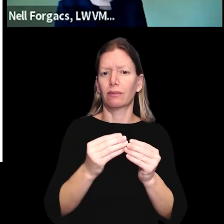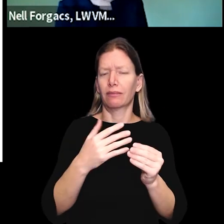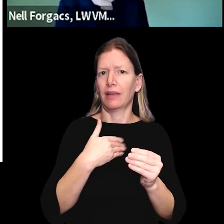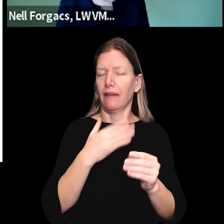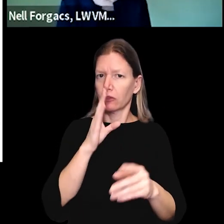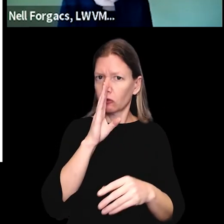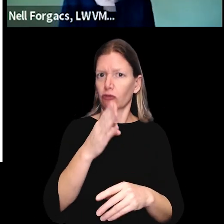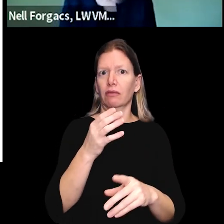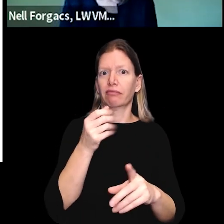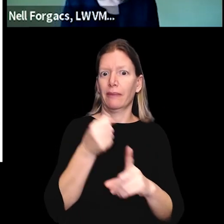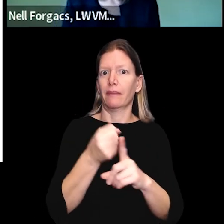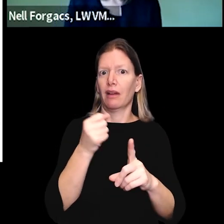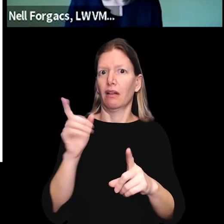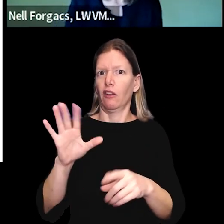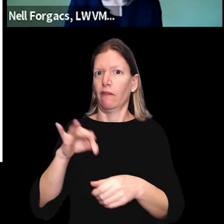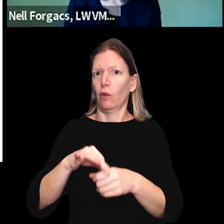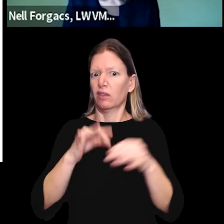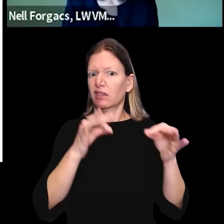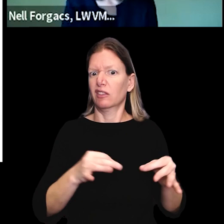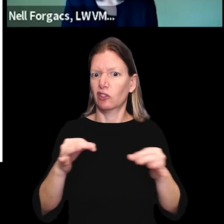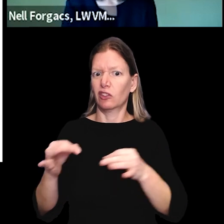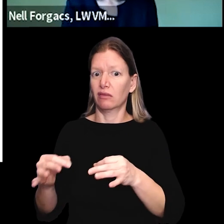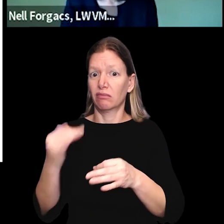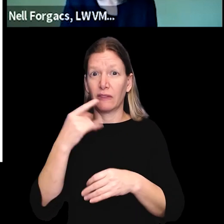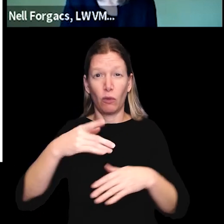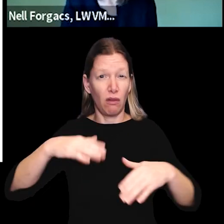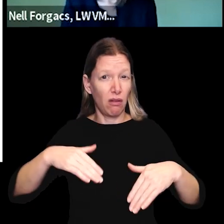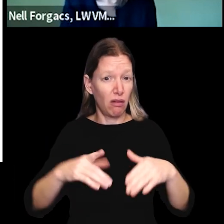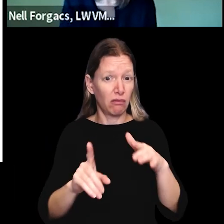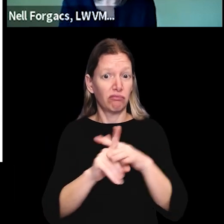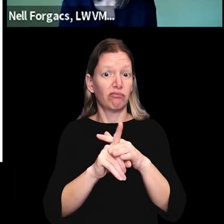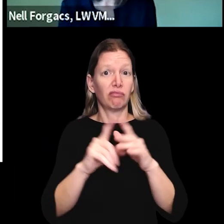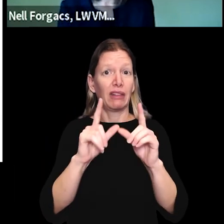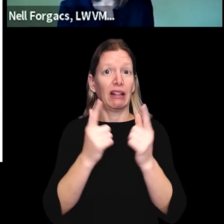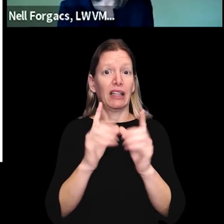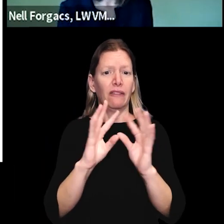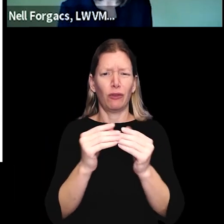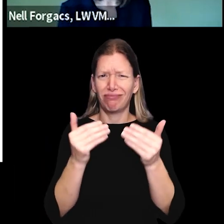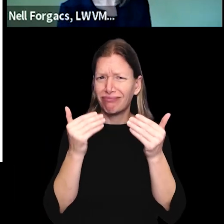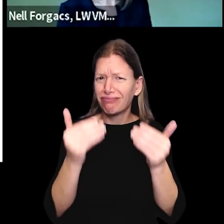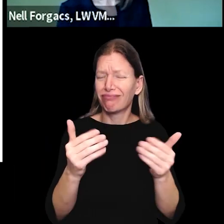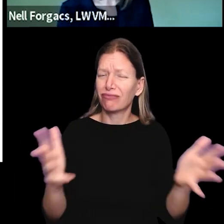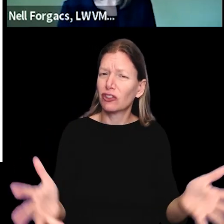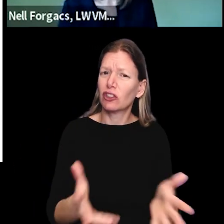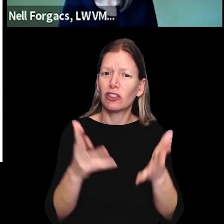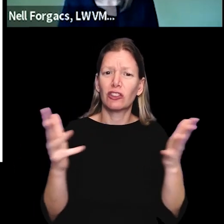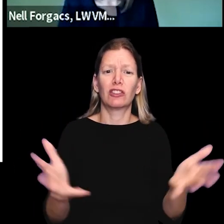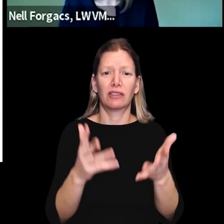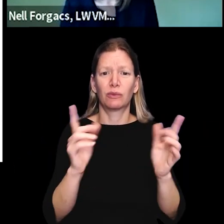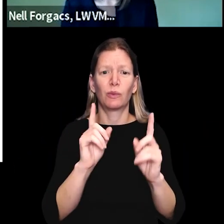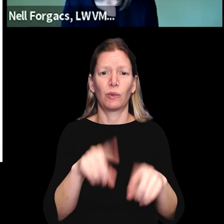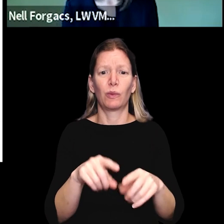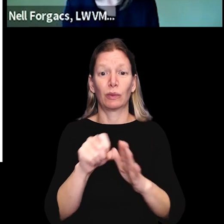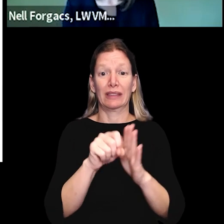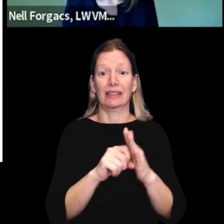had a direct impact on their voting decisions. And so if you have not ever attended a League forum, I highly encourage you to do